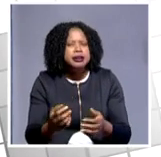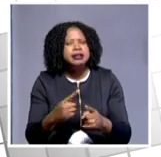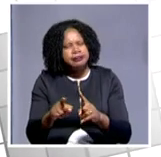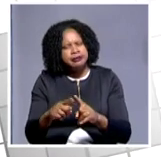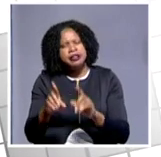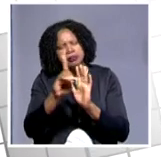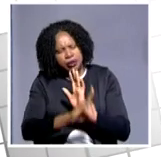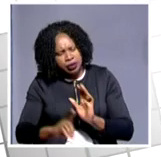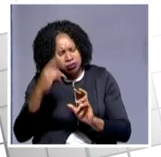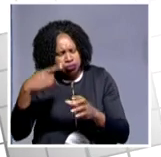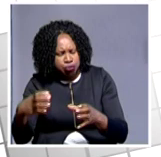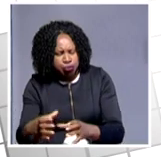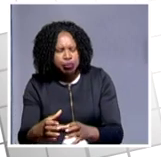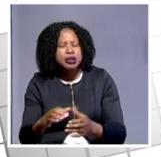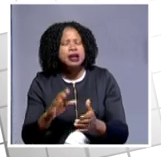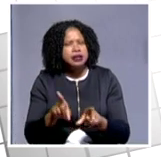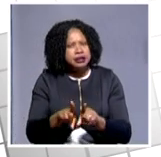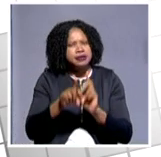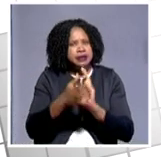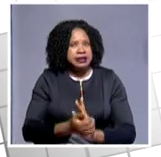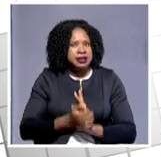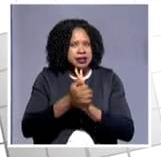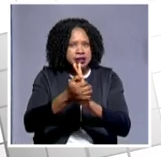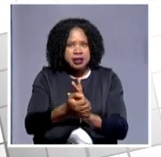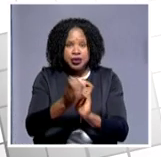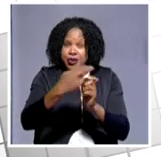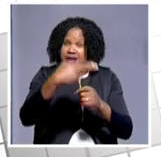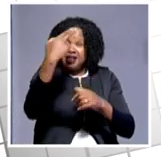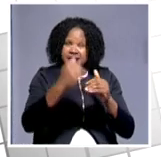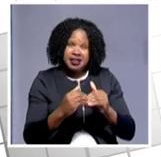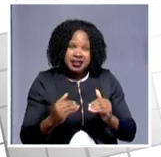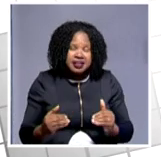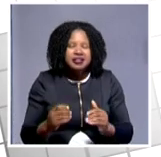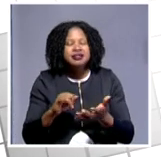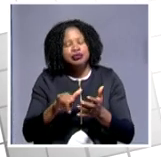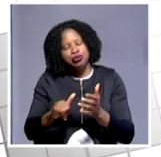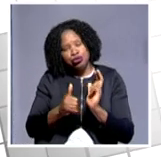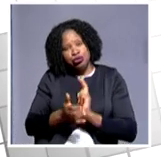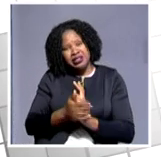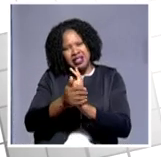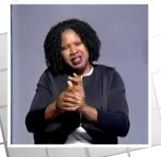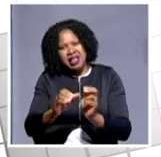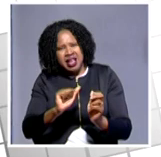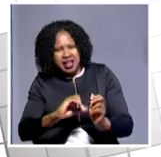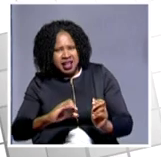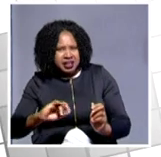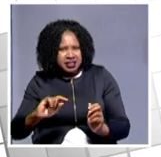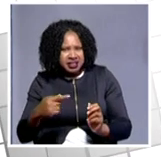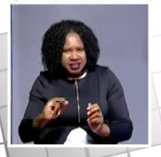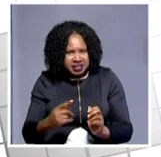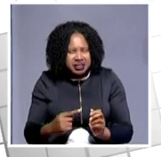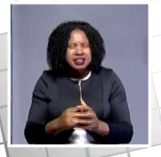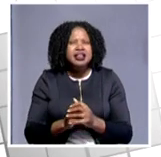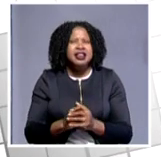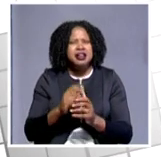think there is a consensus around the leadership. At least I had high-level meetings with many of their leaders, exclusively the acting leader and other leaders who saw me,